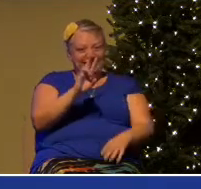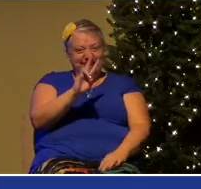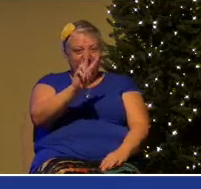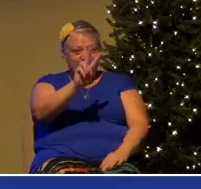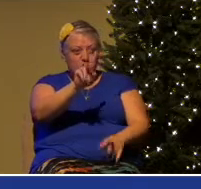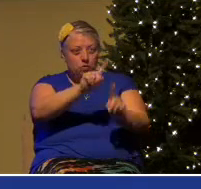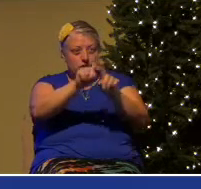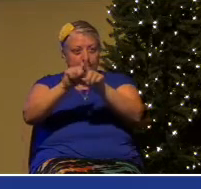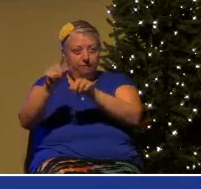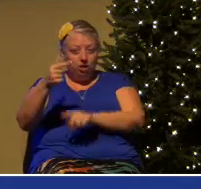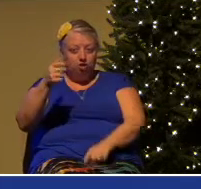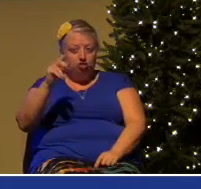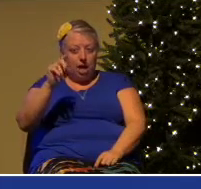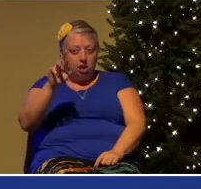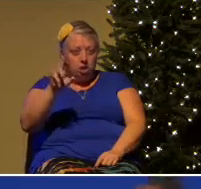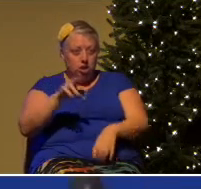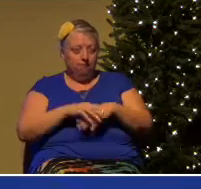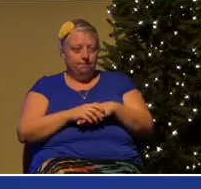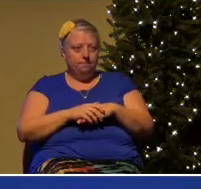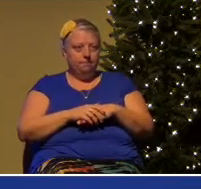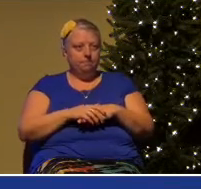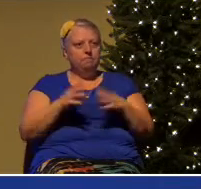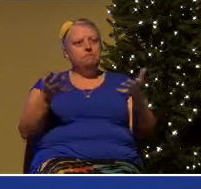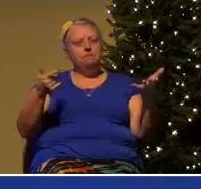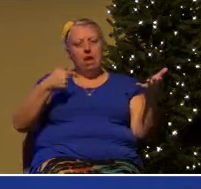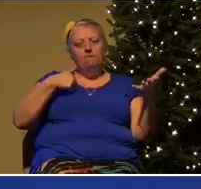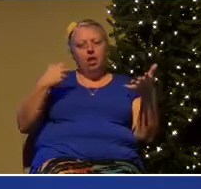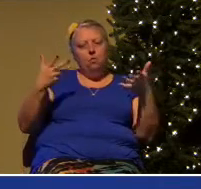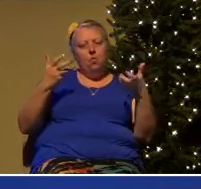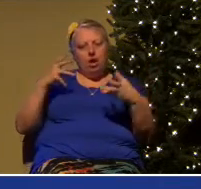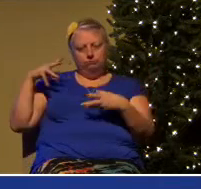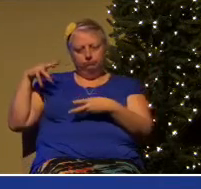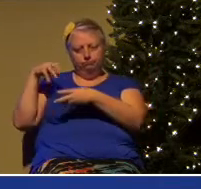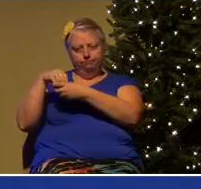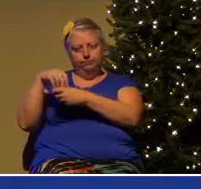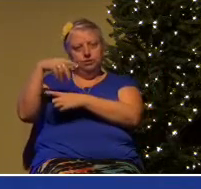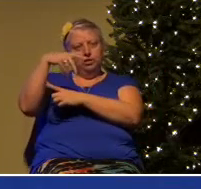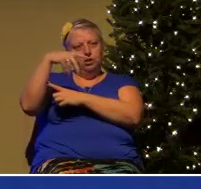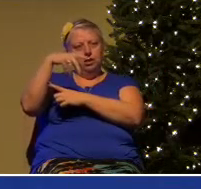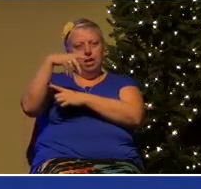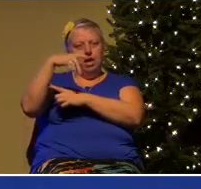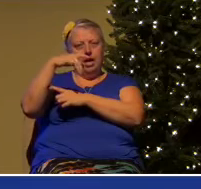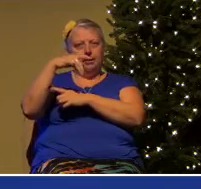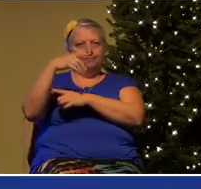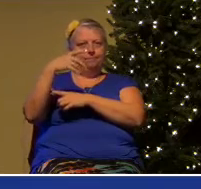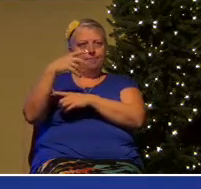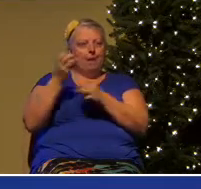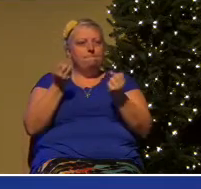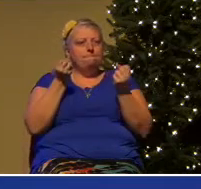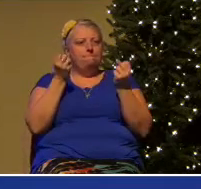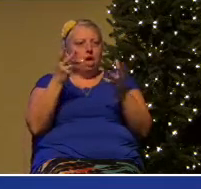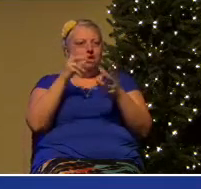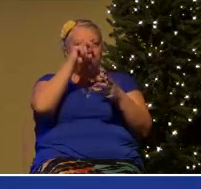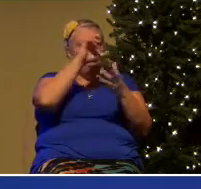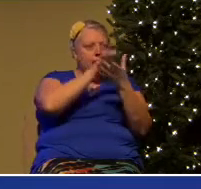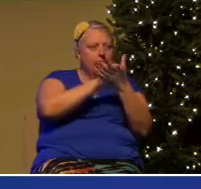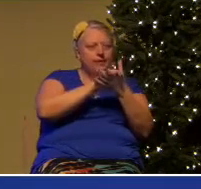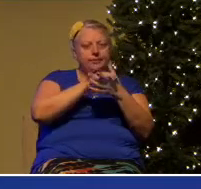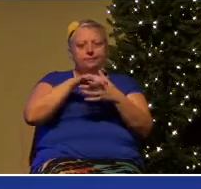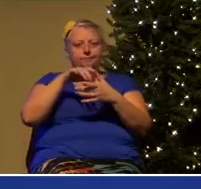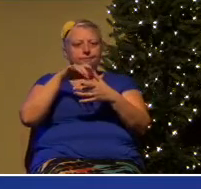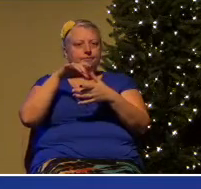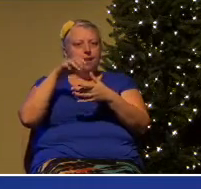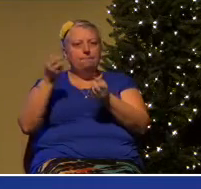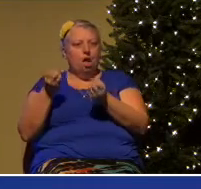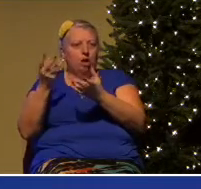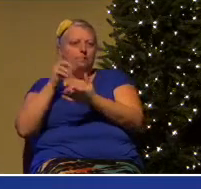live in a polyamorous relationship, then, increasingly, we're moving in